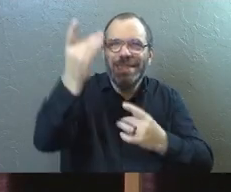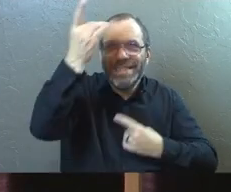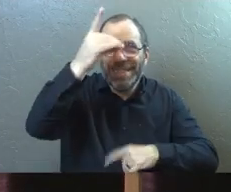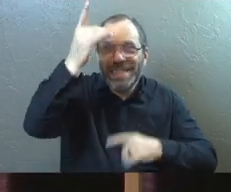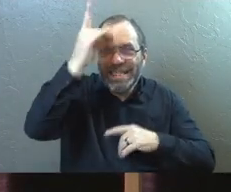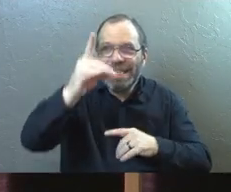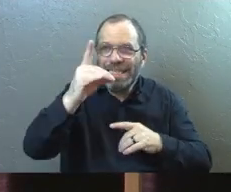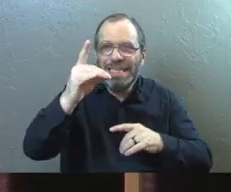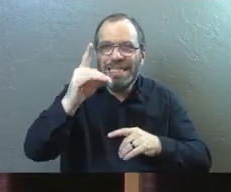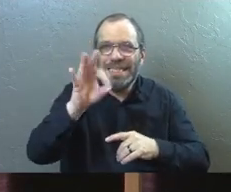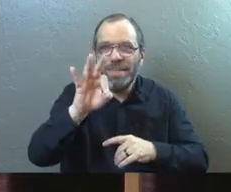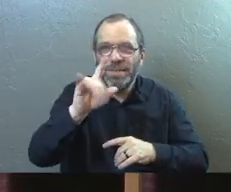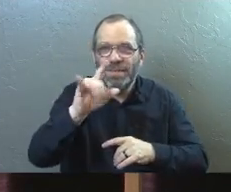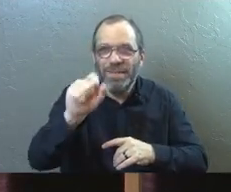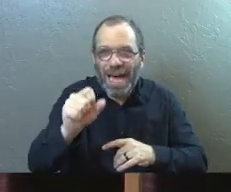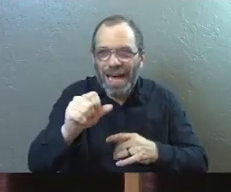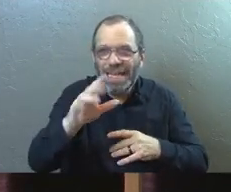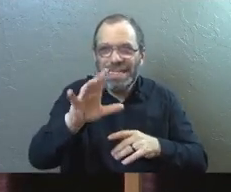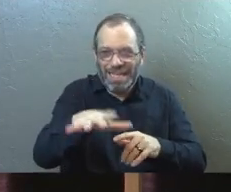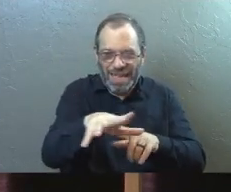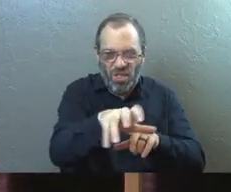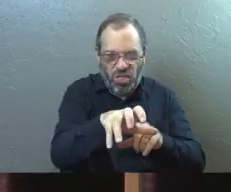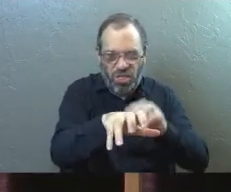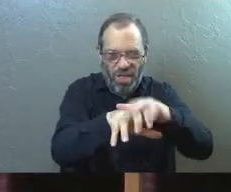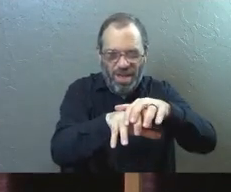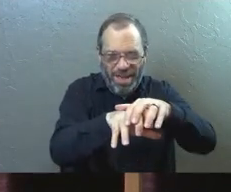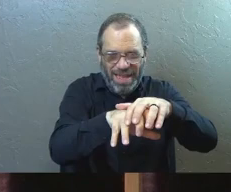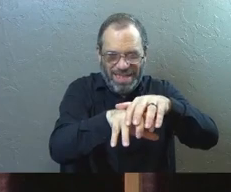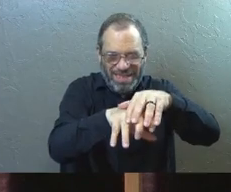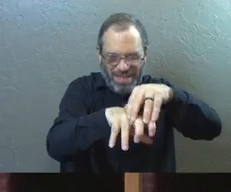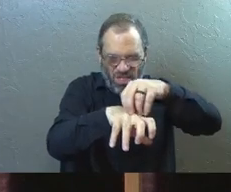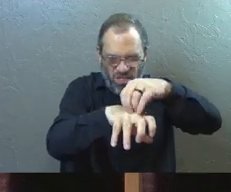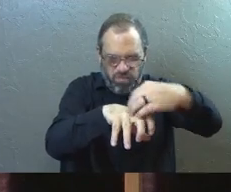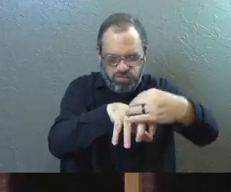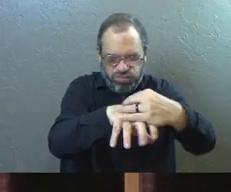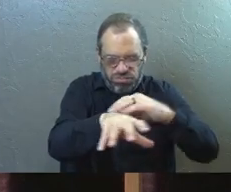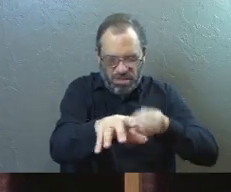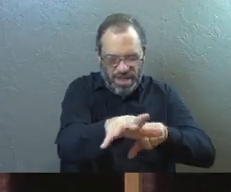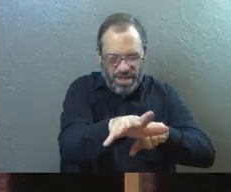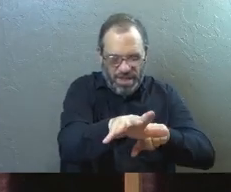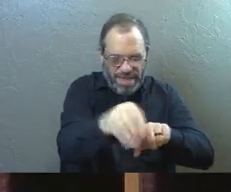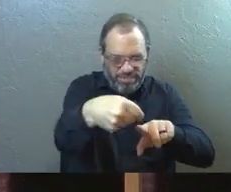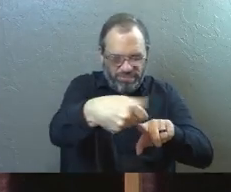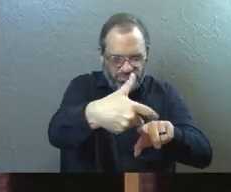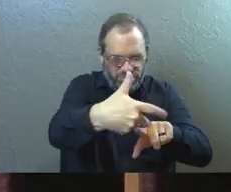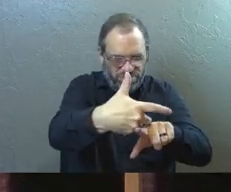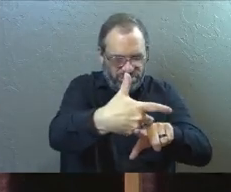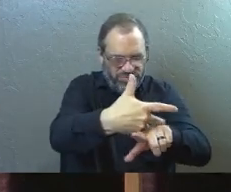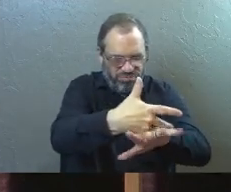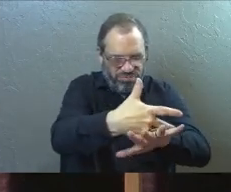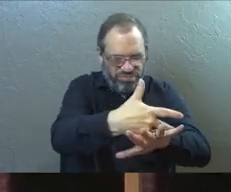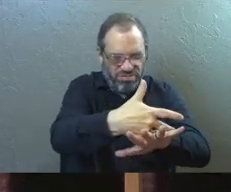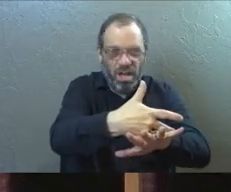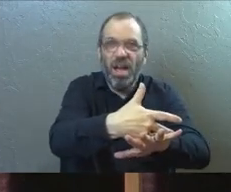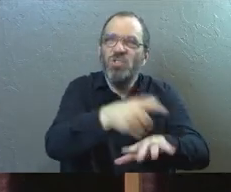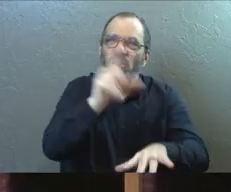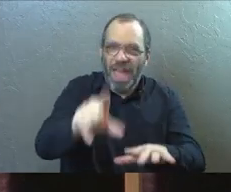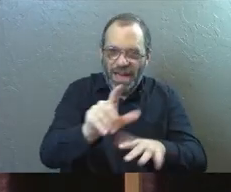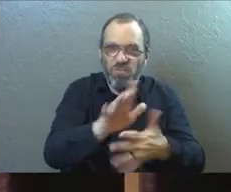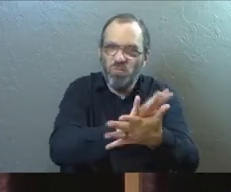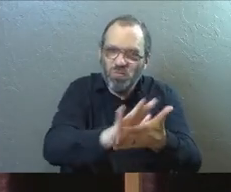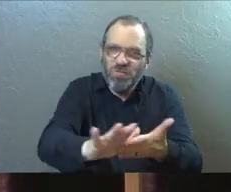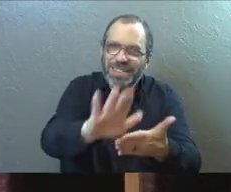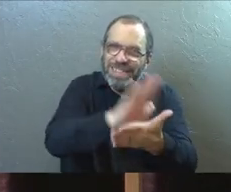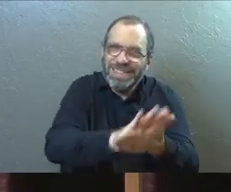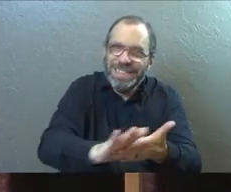And once they attract pests and disease, that pest and disease, once it gets rooted in there, it will start to spread to the good branches. And so you have to clean